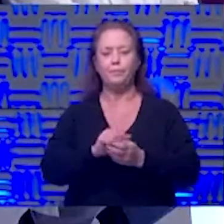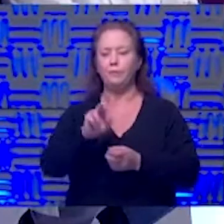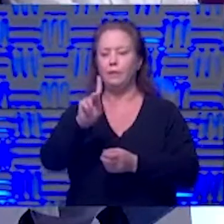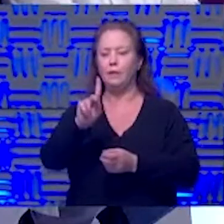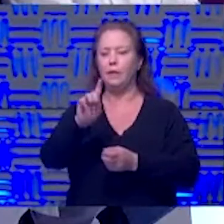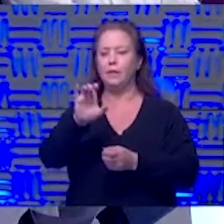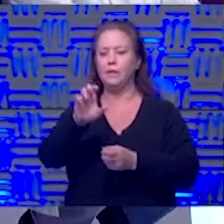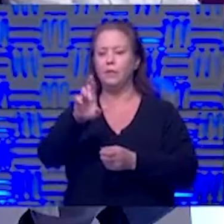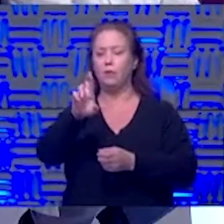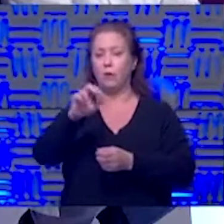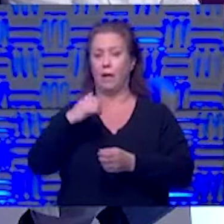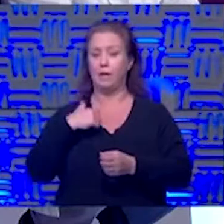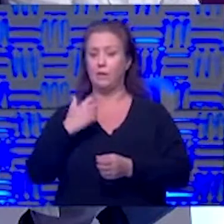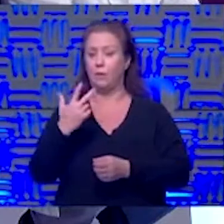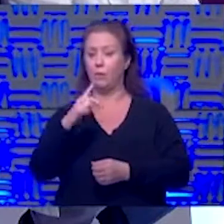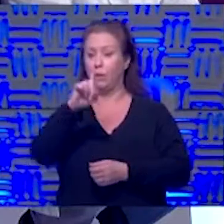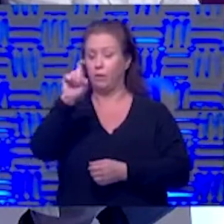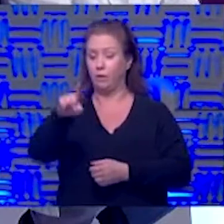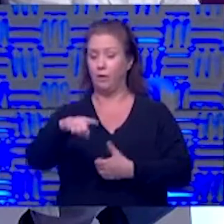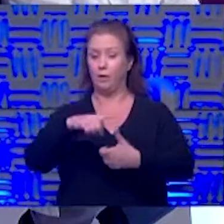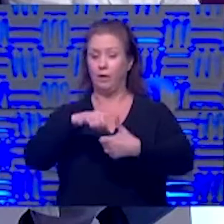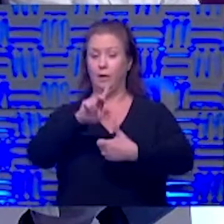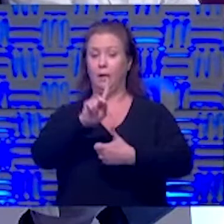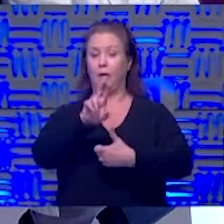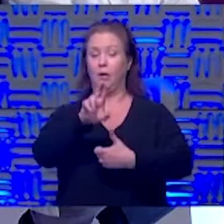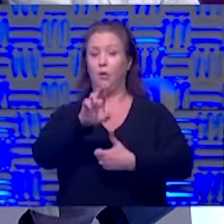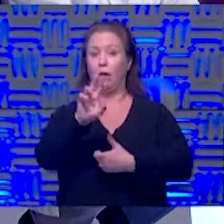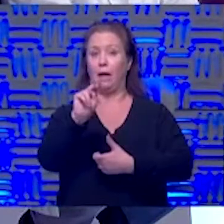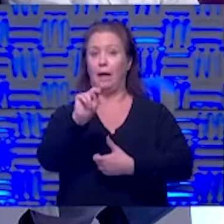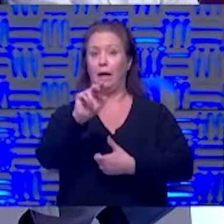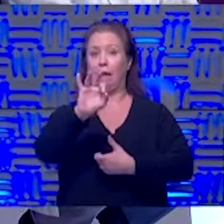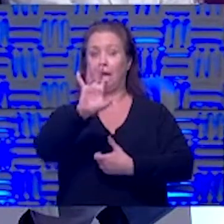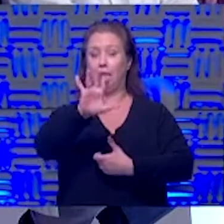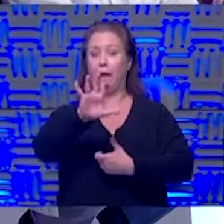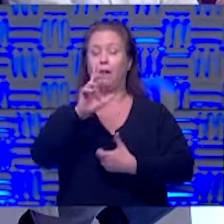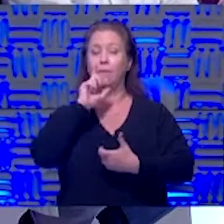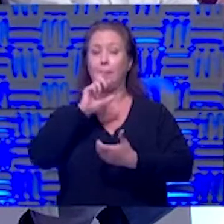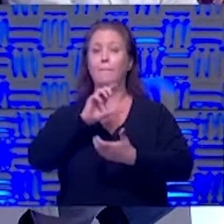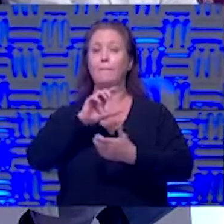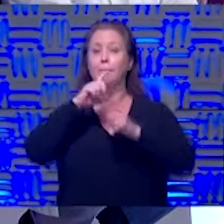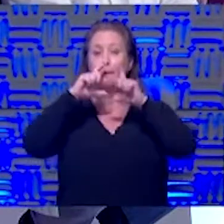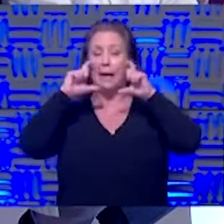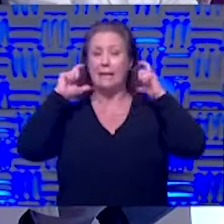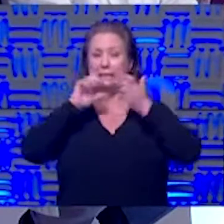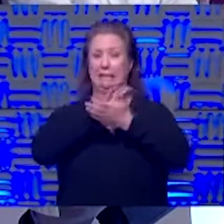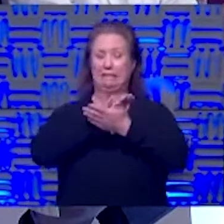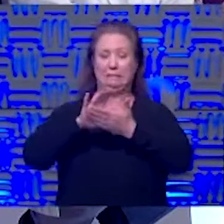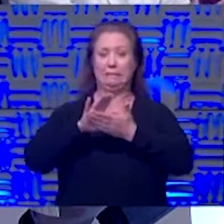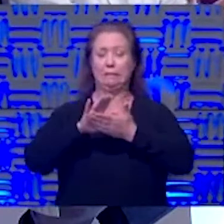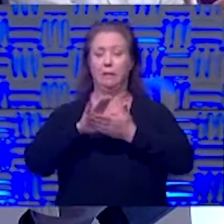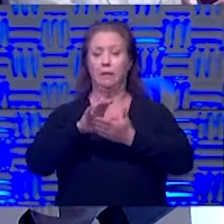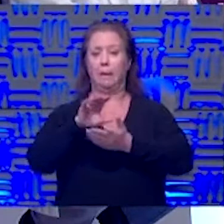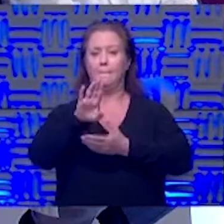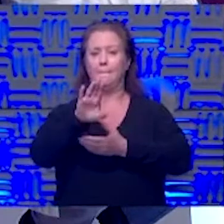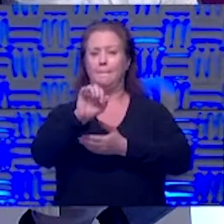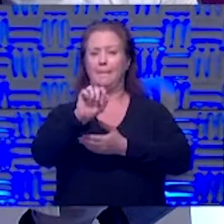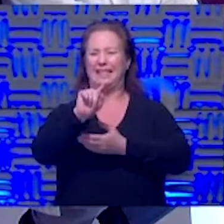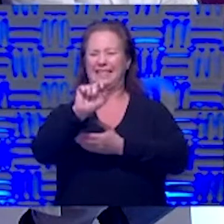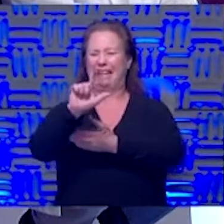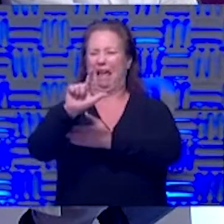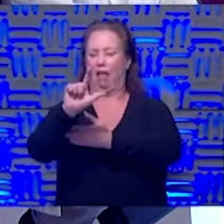has three questions has ku had n95 mass decontaminated with the battelle